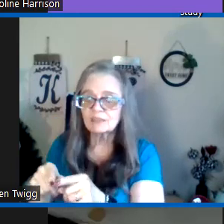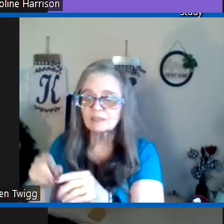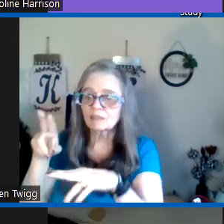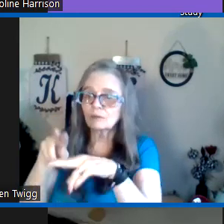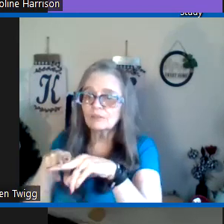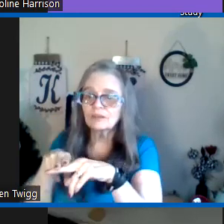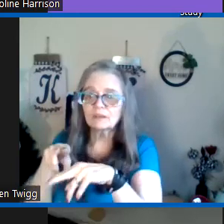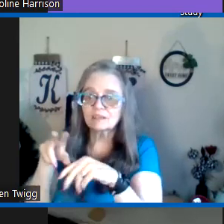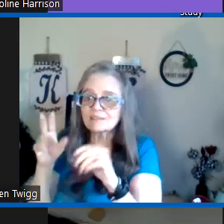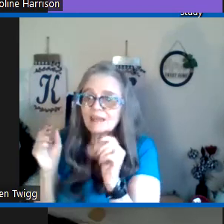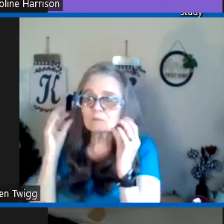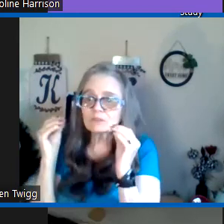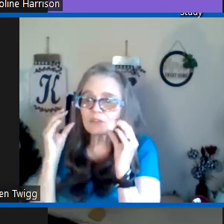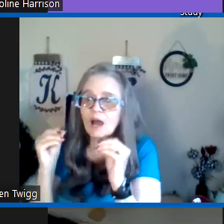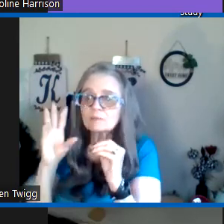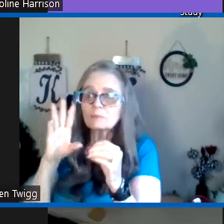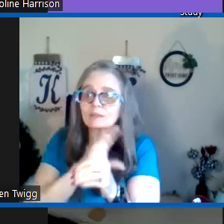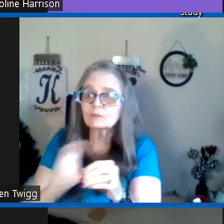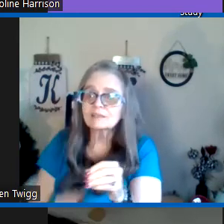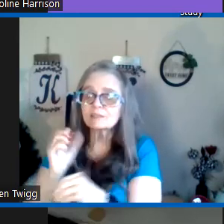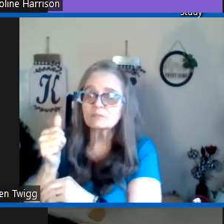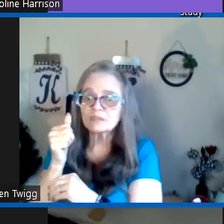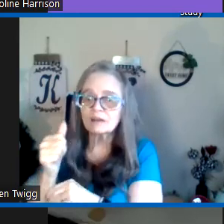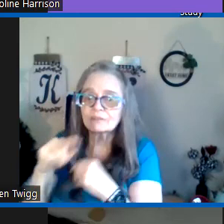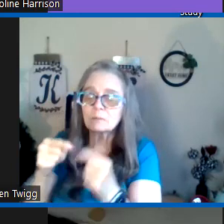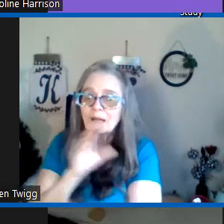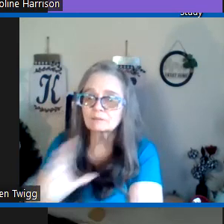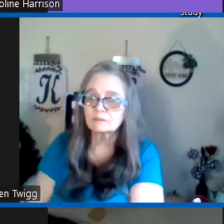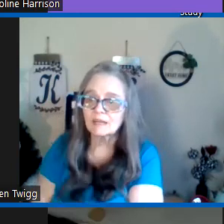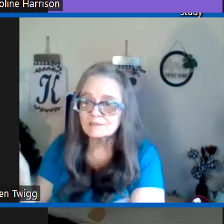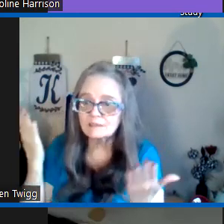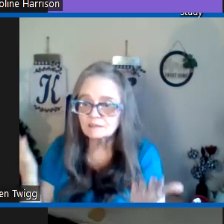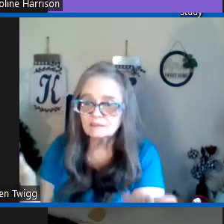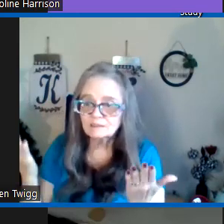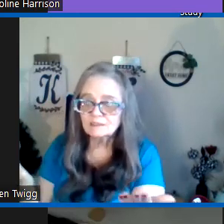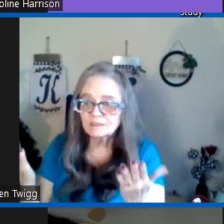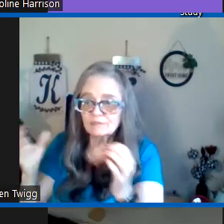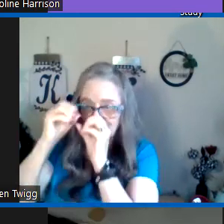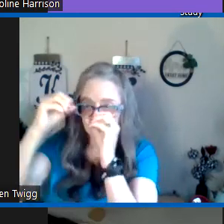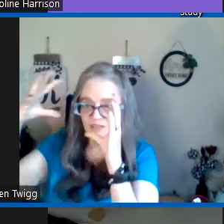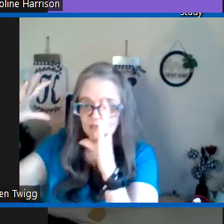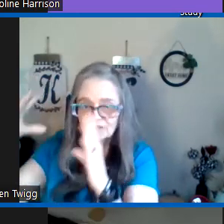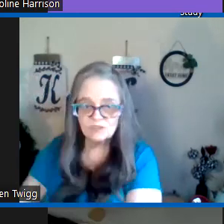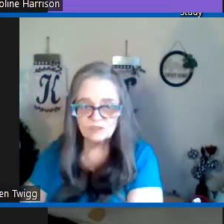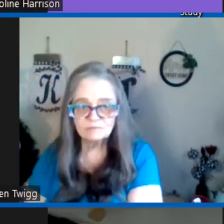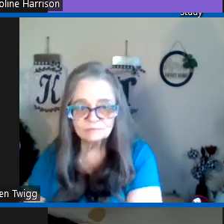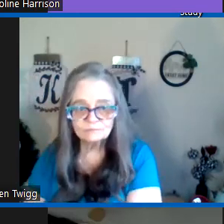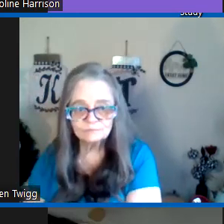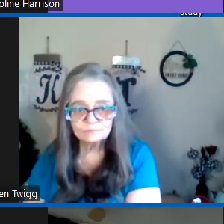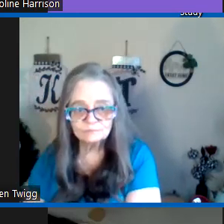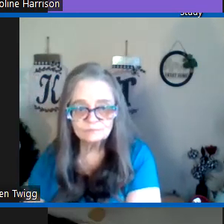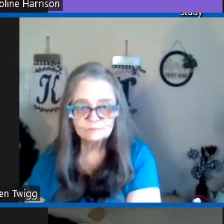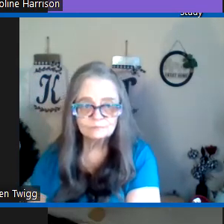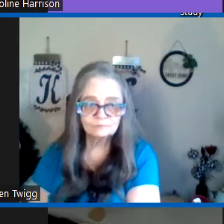he sent and he went there and he said he was taught by Christ himself about Christ that was his vision